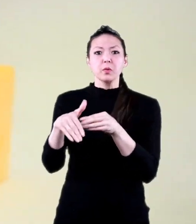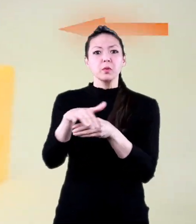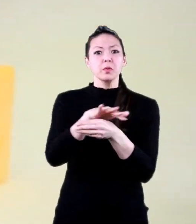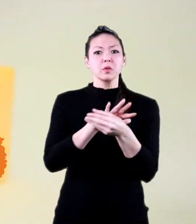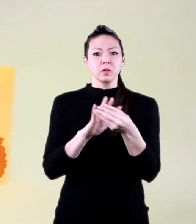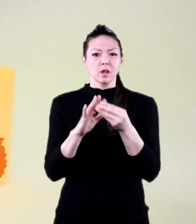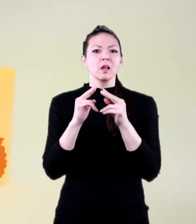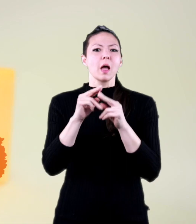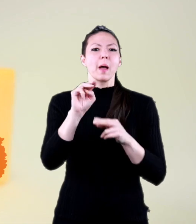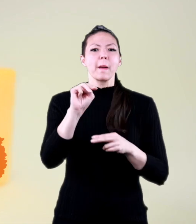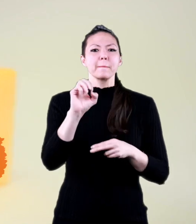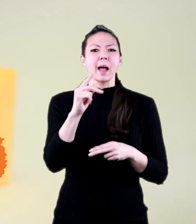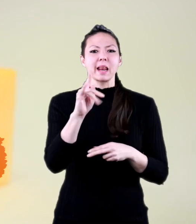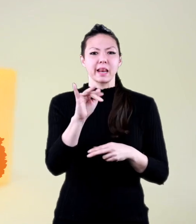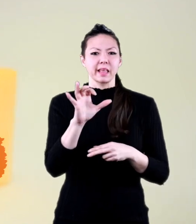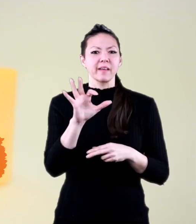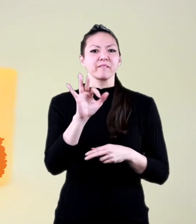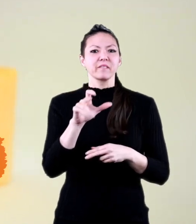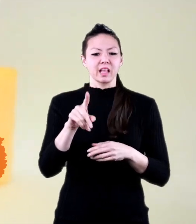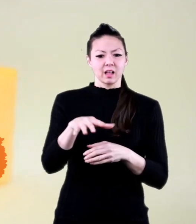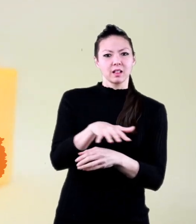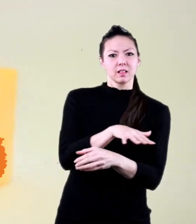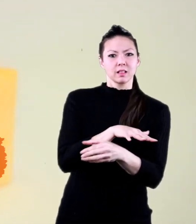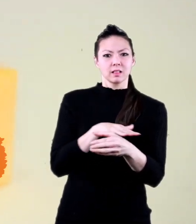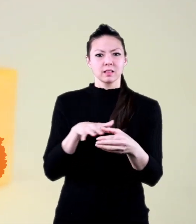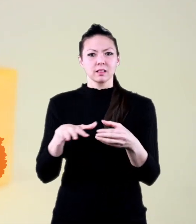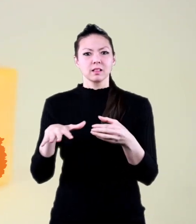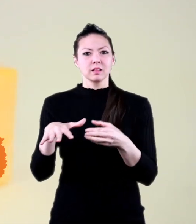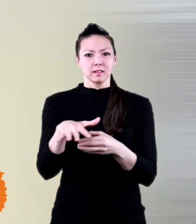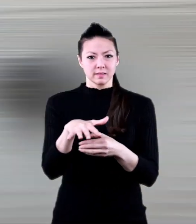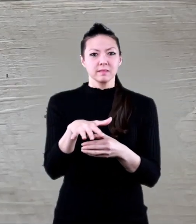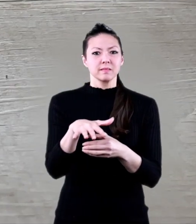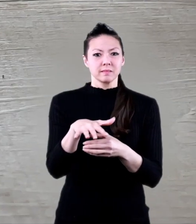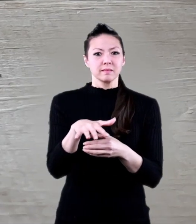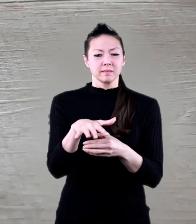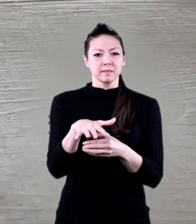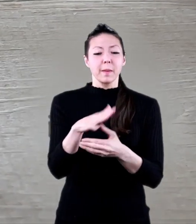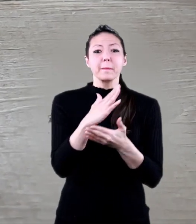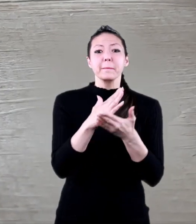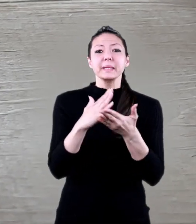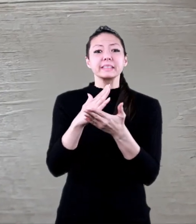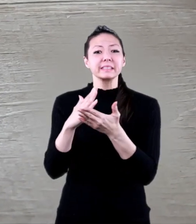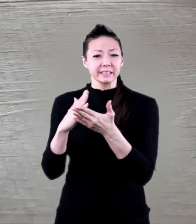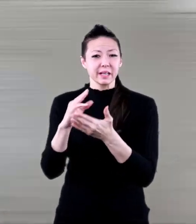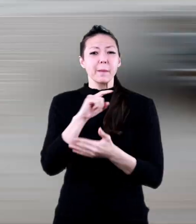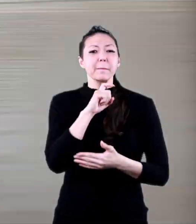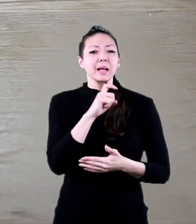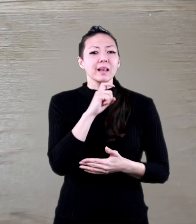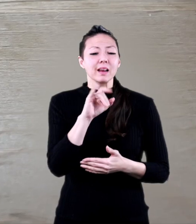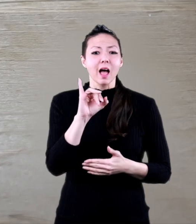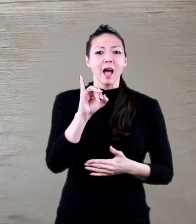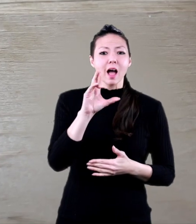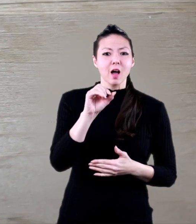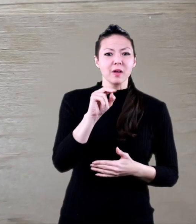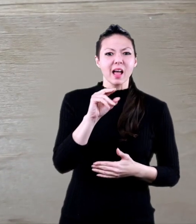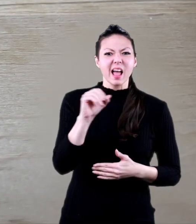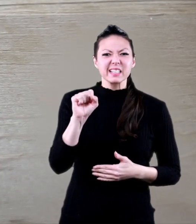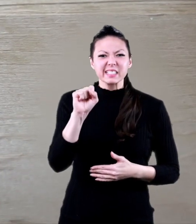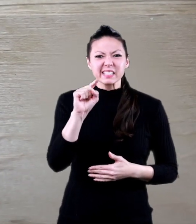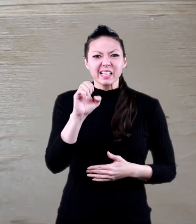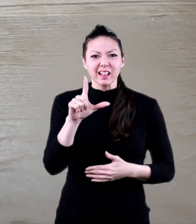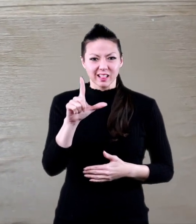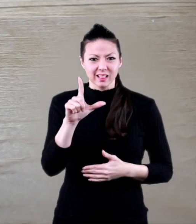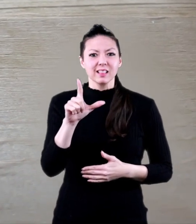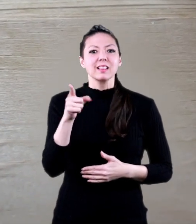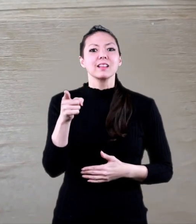a magnet is called a magnetic field. Pieces of metal, like iron or steel,